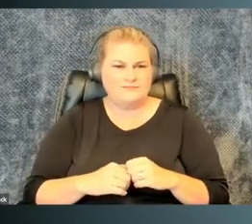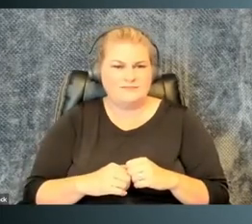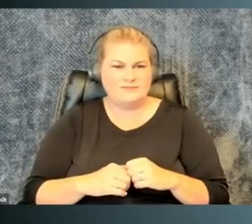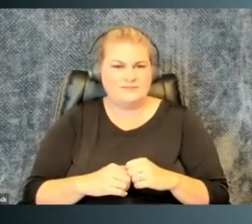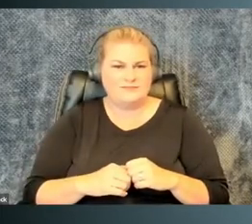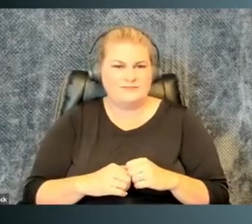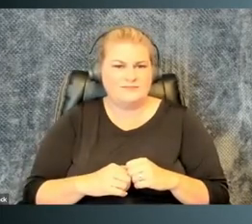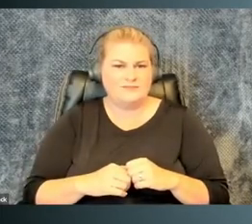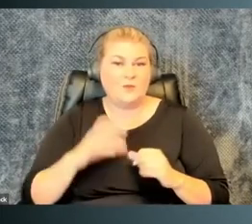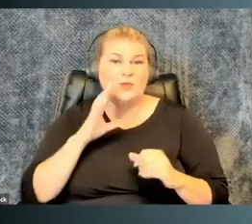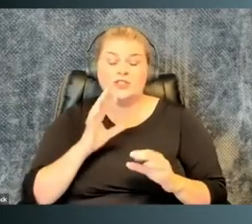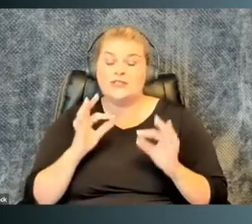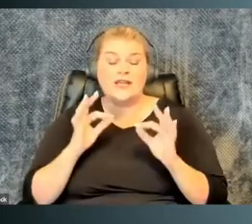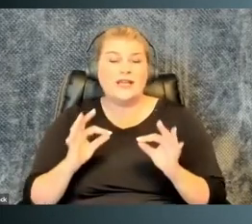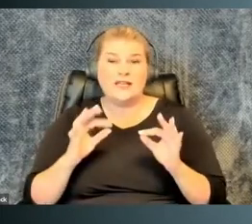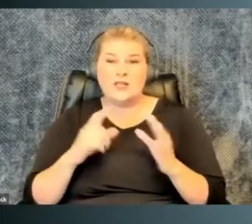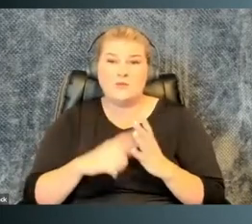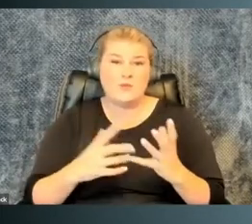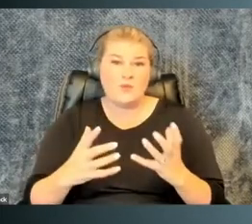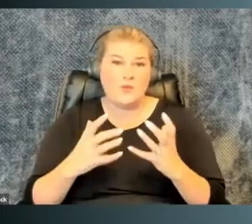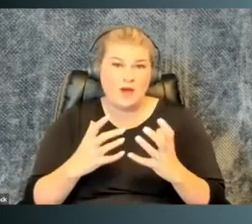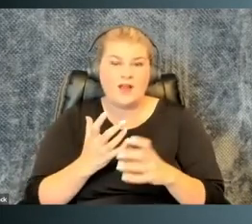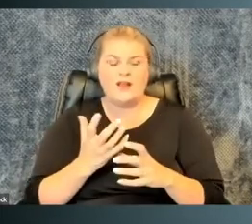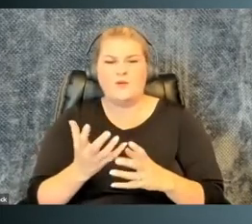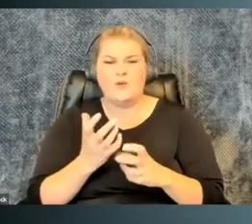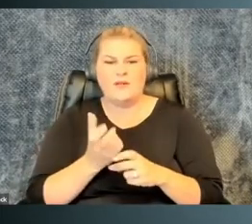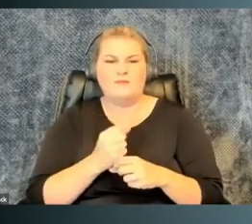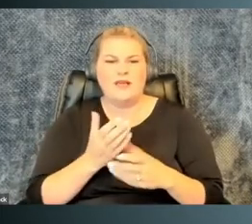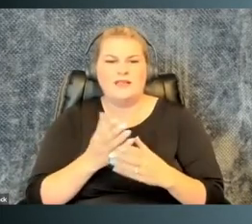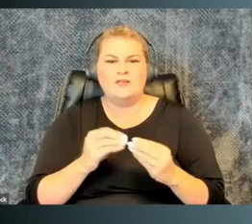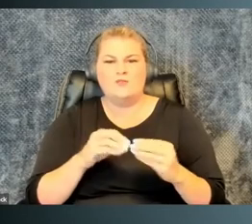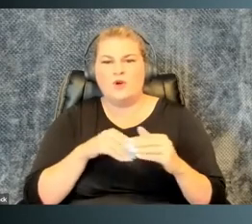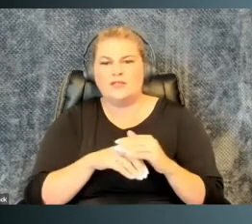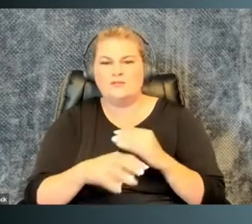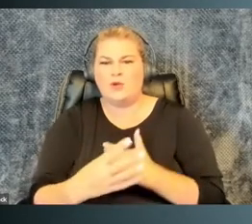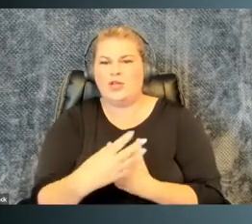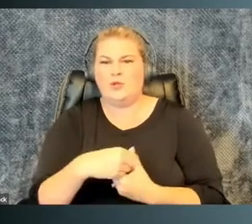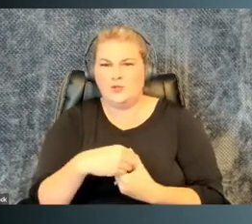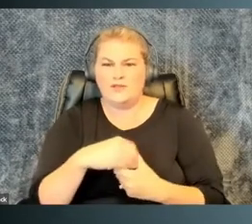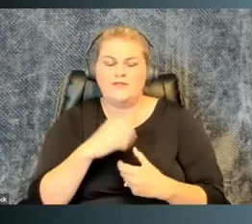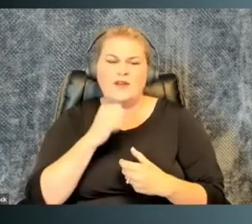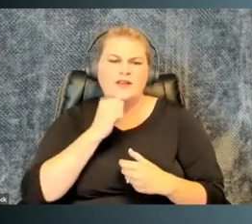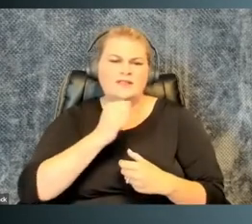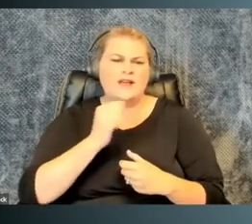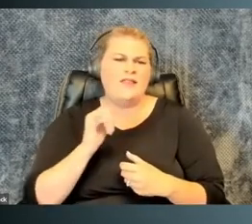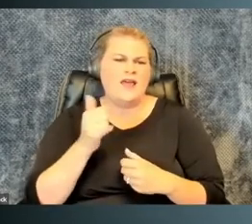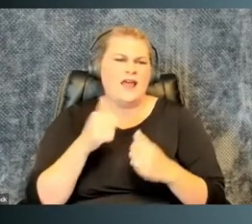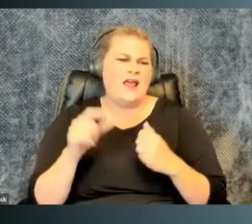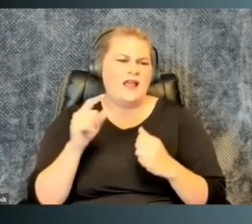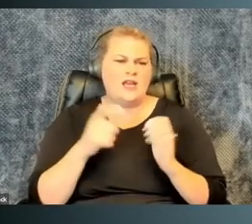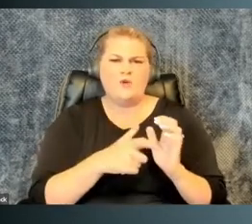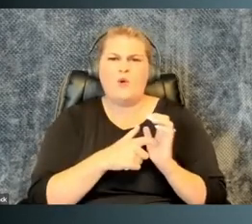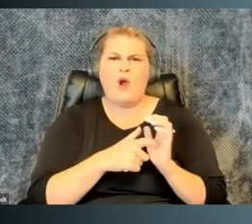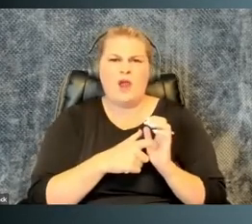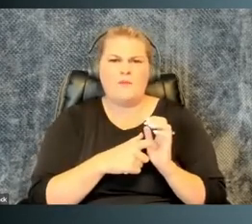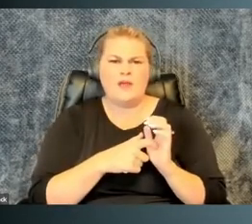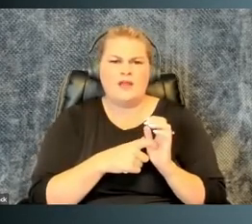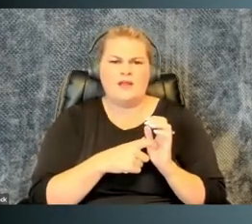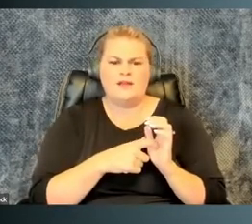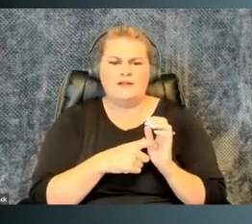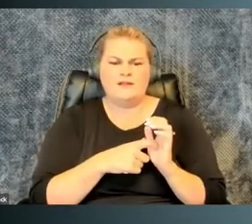to do the work, which is ideally what we want to make things accessible and inclusive. It's not